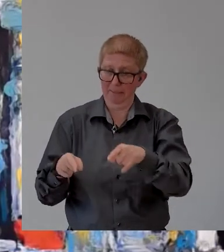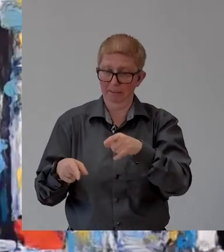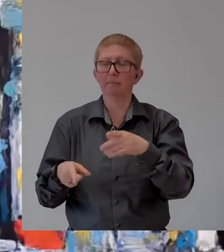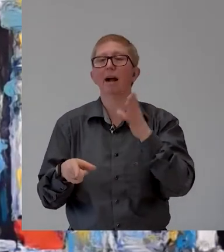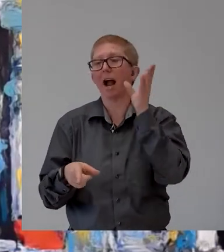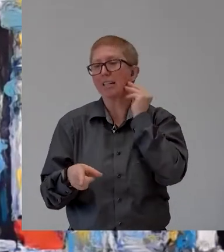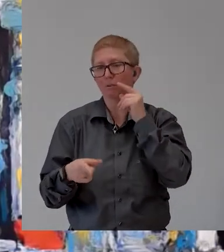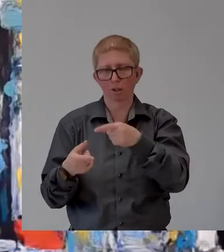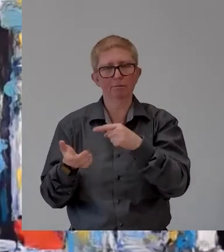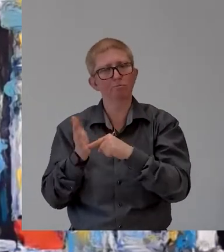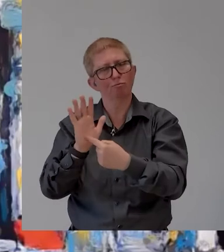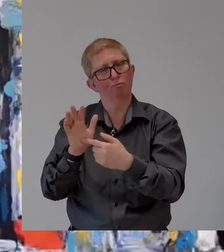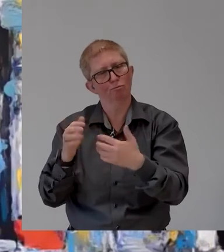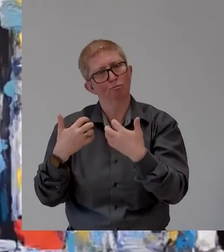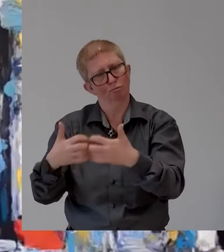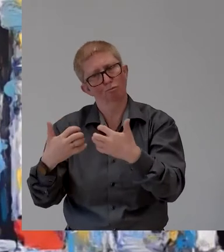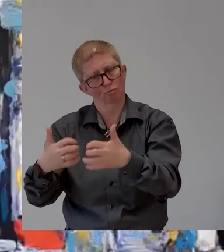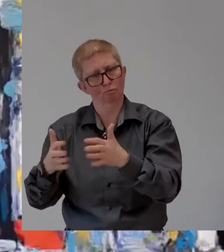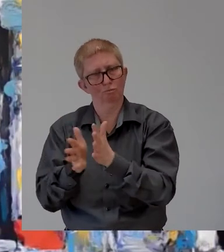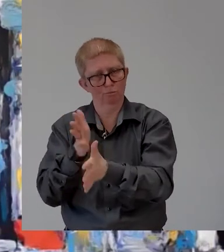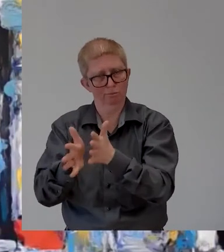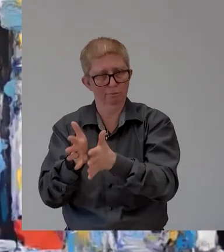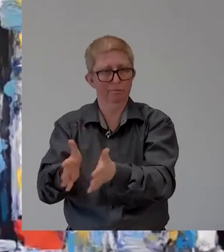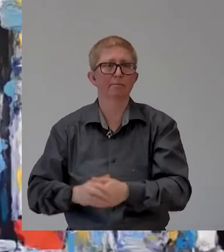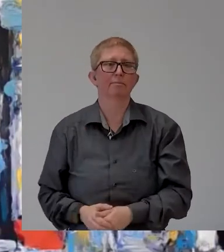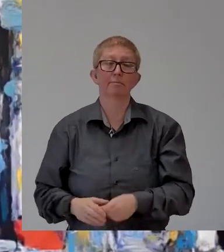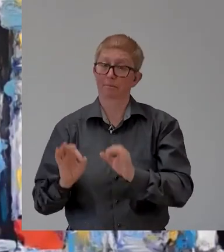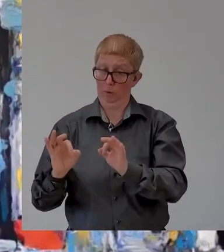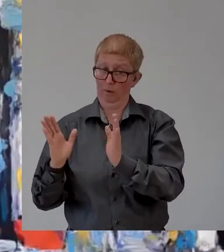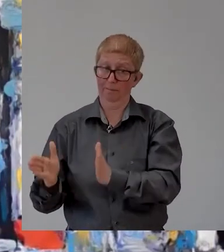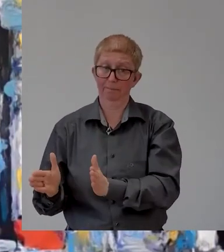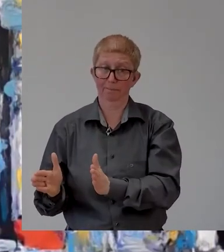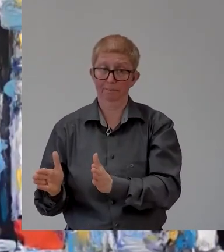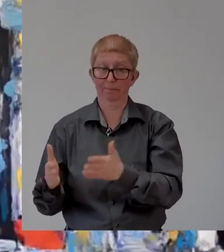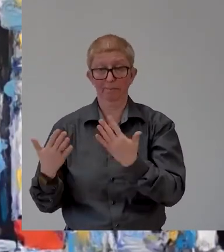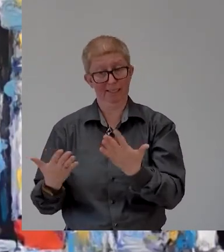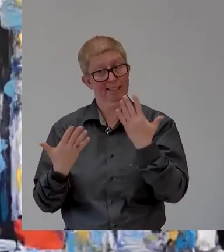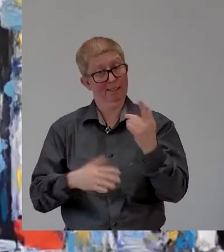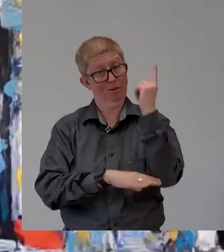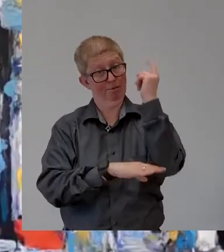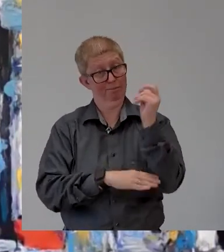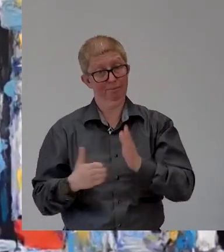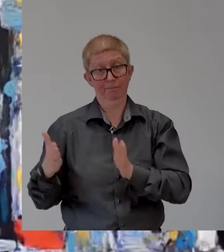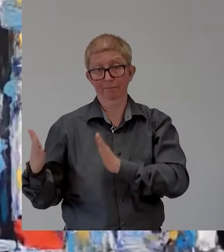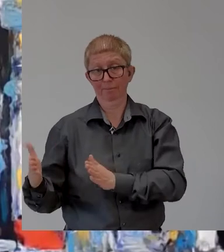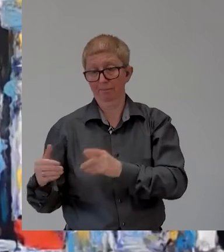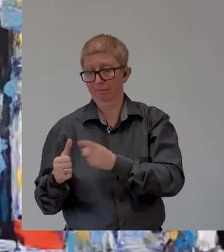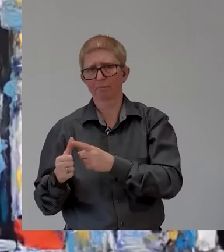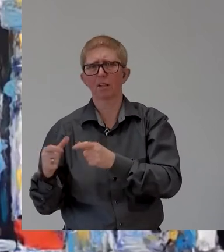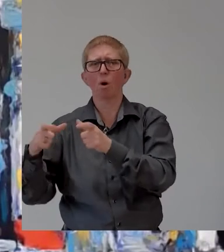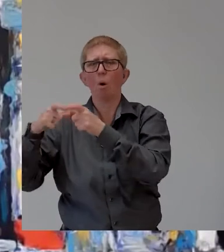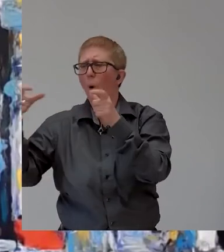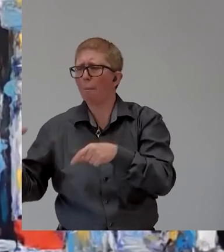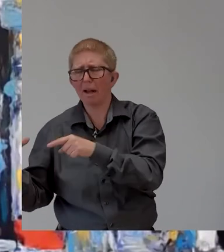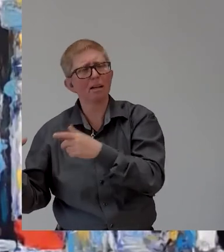wants to hire a new employee he puts out an ad we need to understand that people with disabilities in